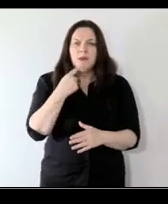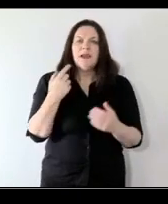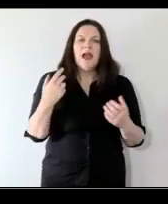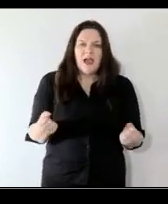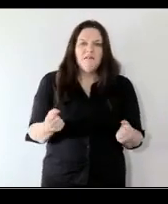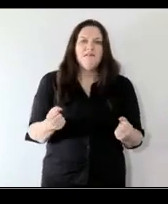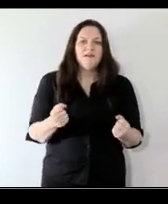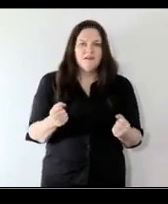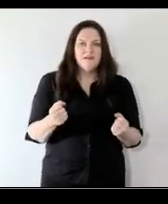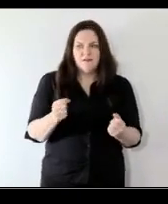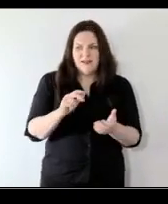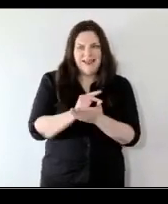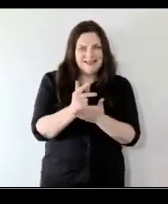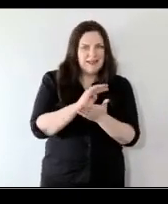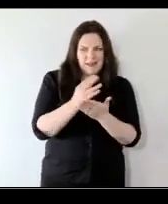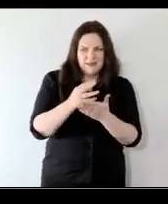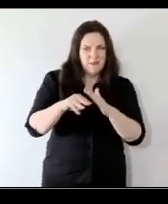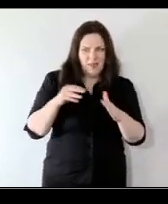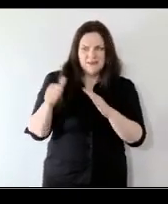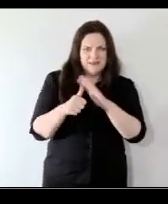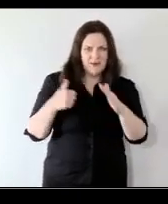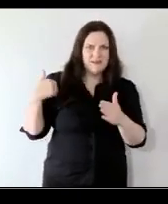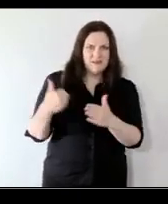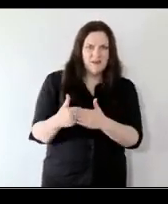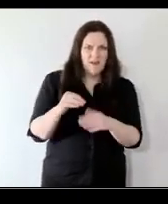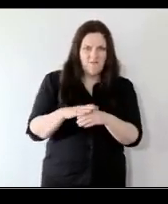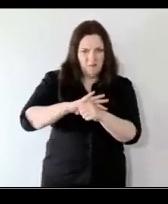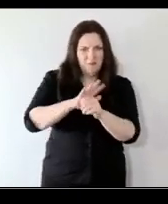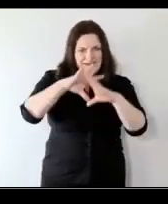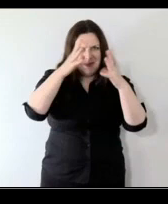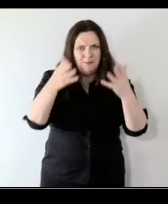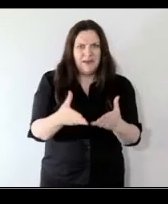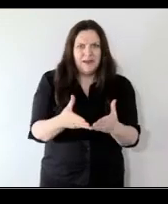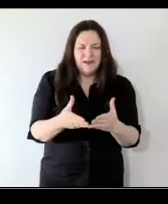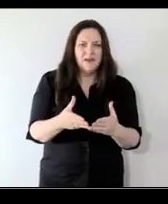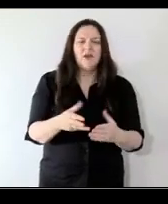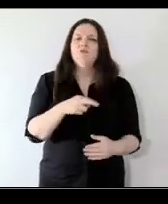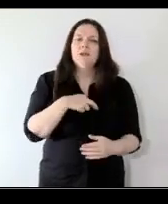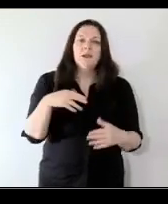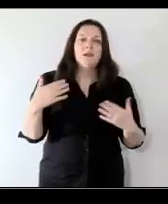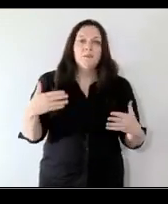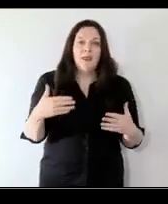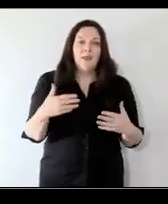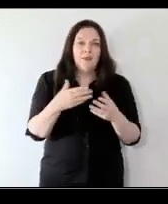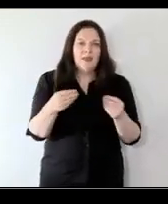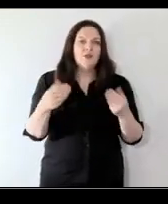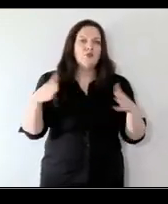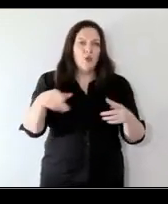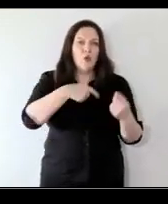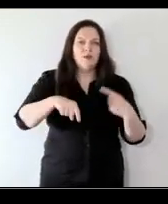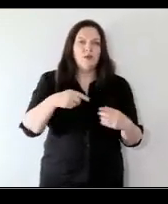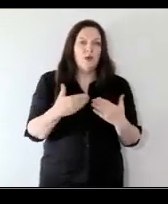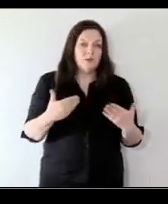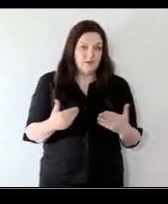18 19 months of experience of this pandemic and of course the main thing it showed us I think